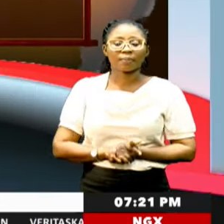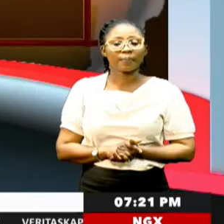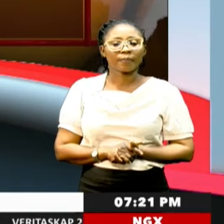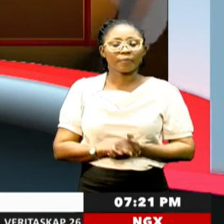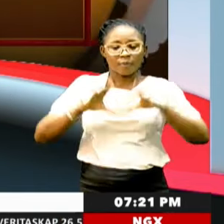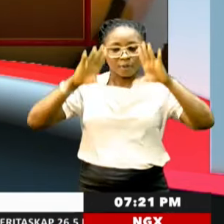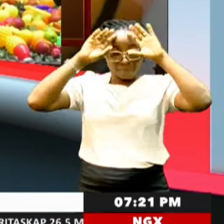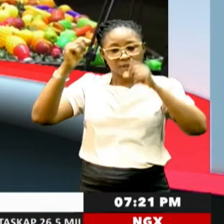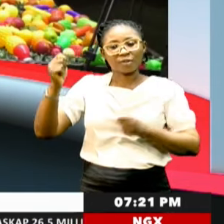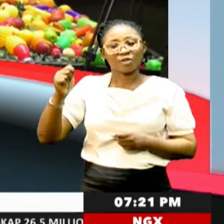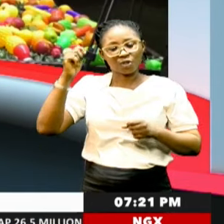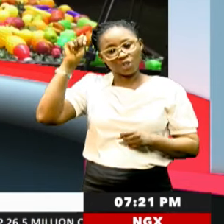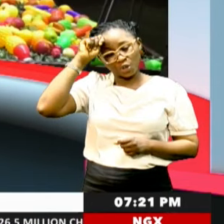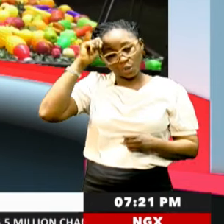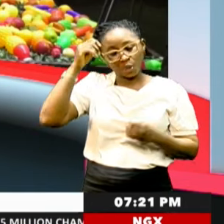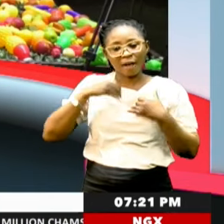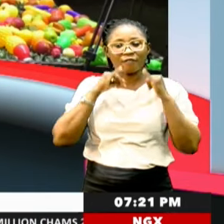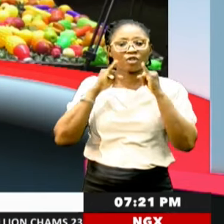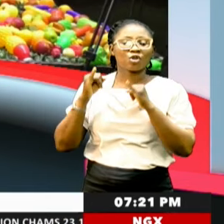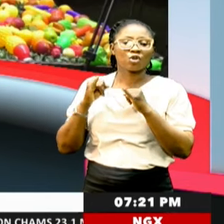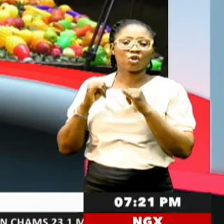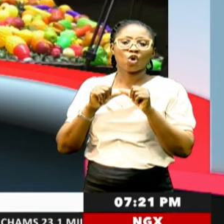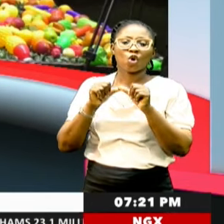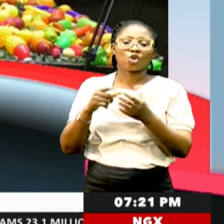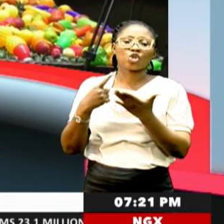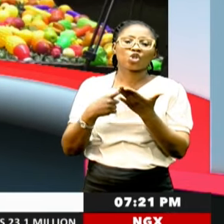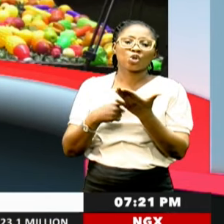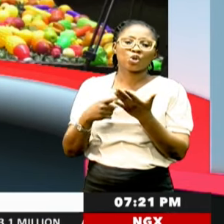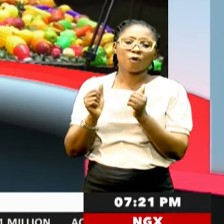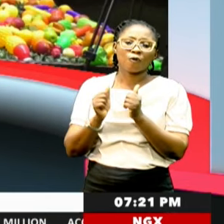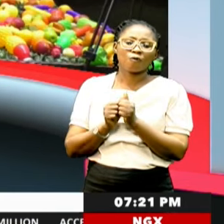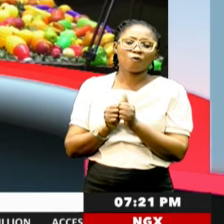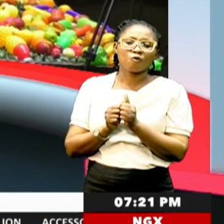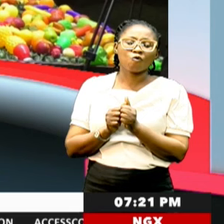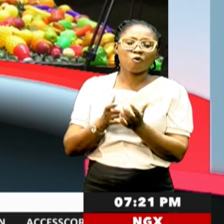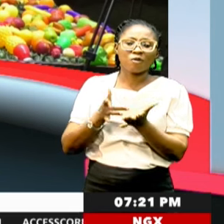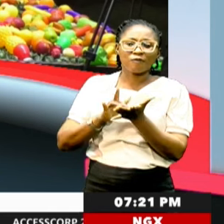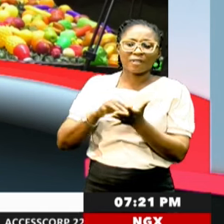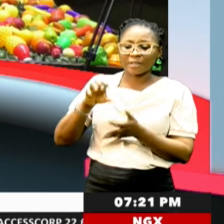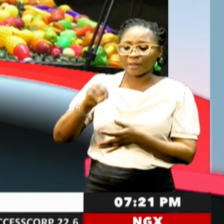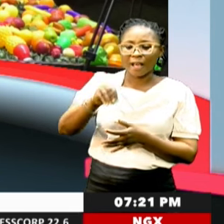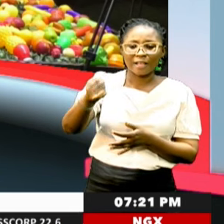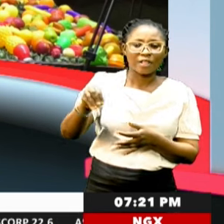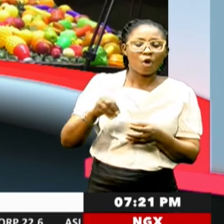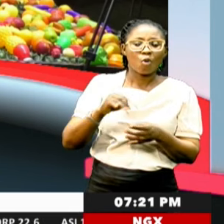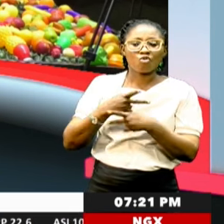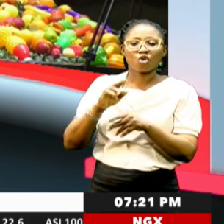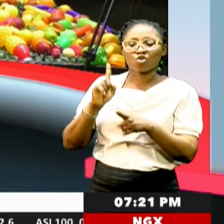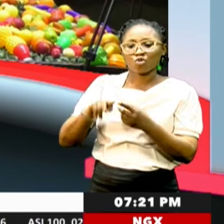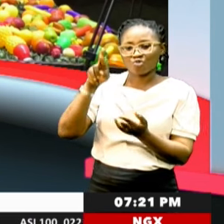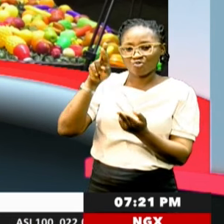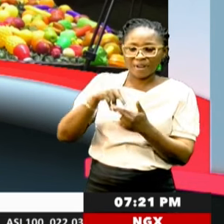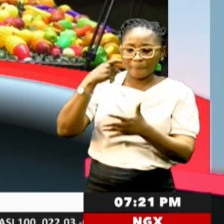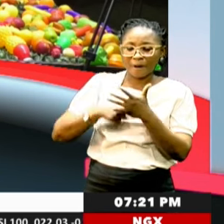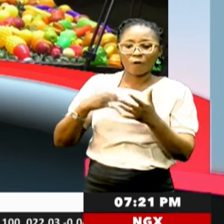President Bola Tinubo has directed continued discussions with fertilizer producers on the need to reduce prices of the